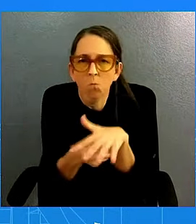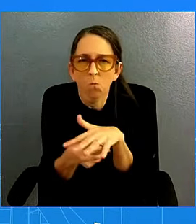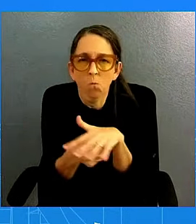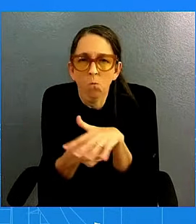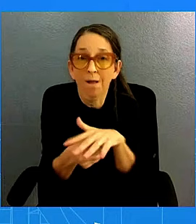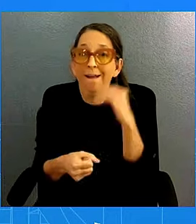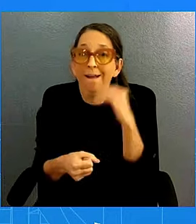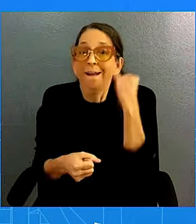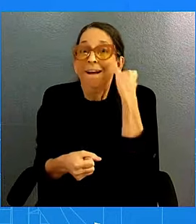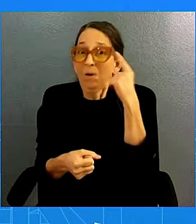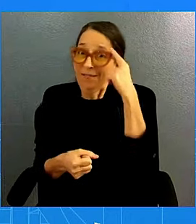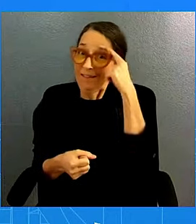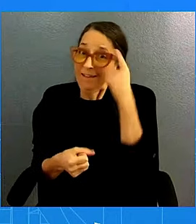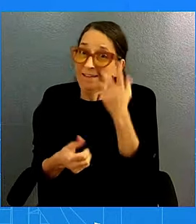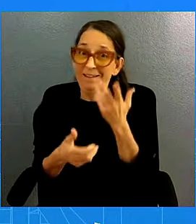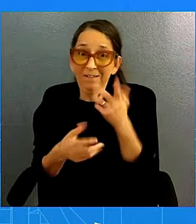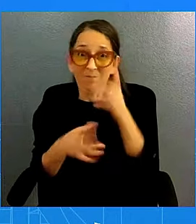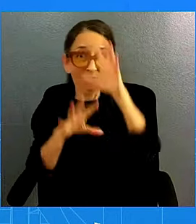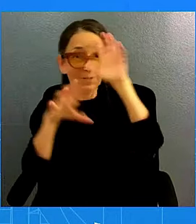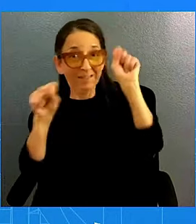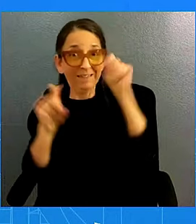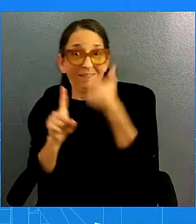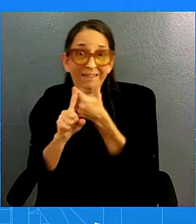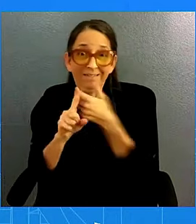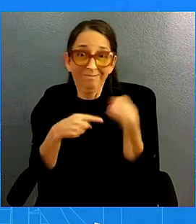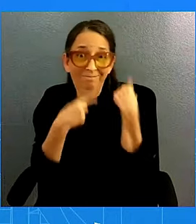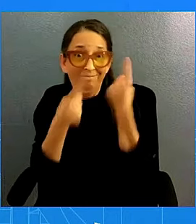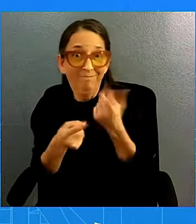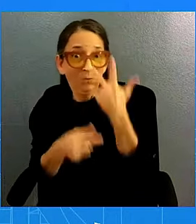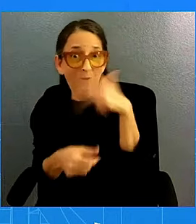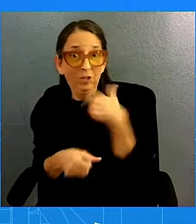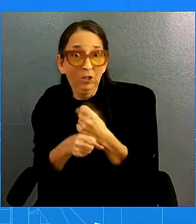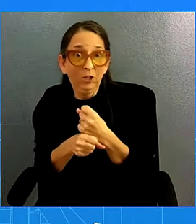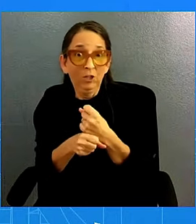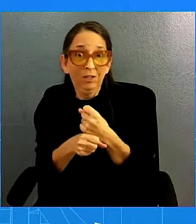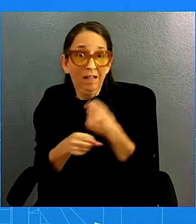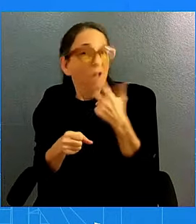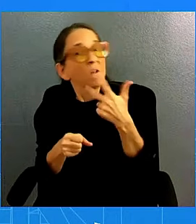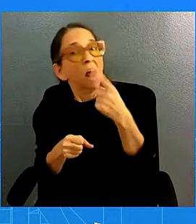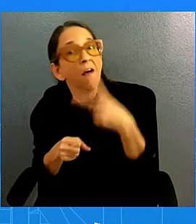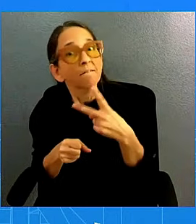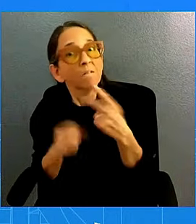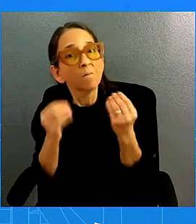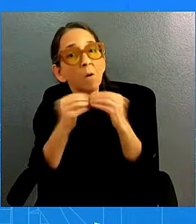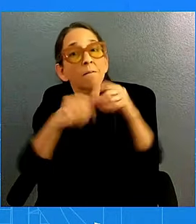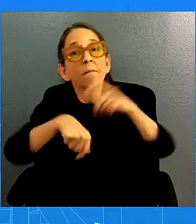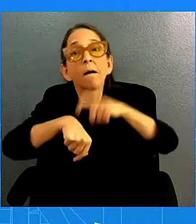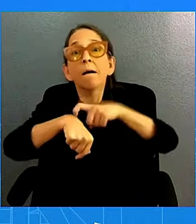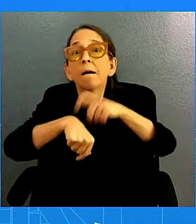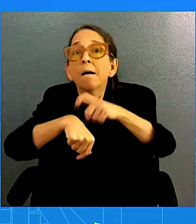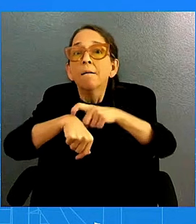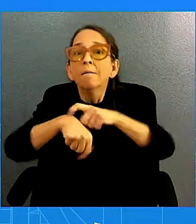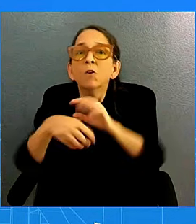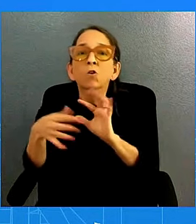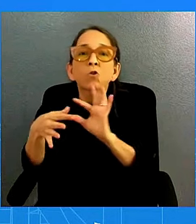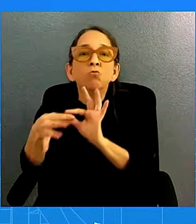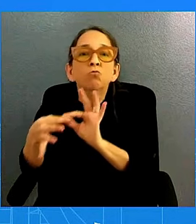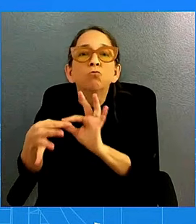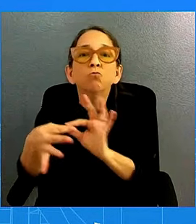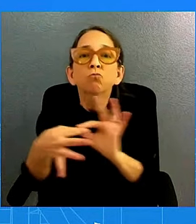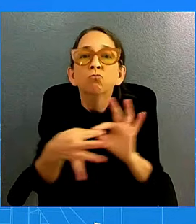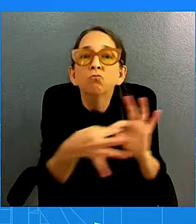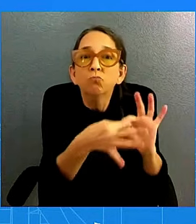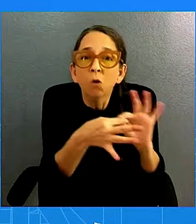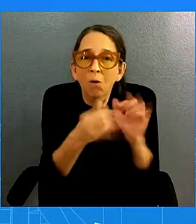over three and a half years and more, the President has developed a relationship with these leaders. And